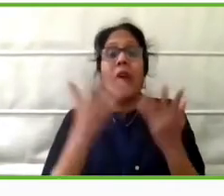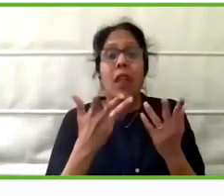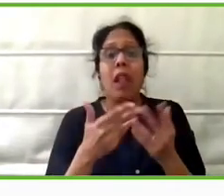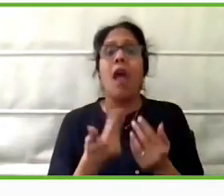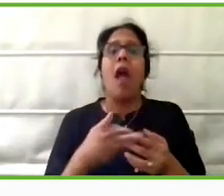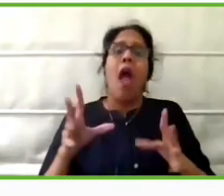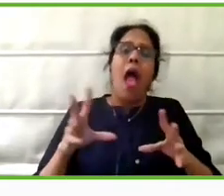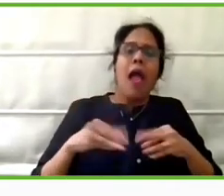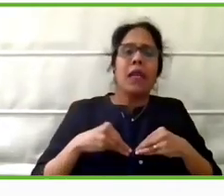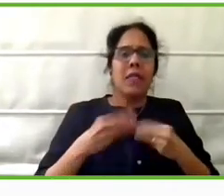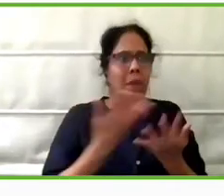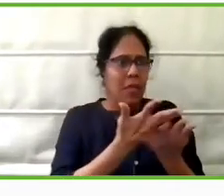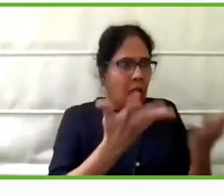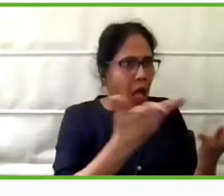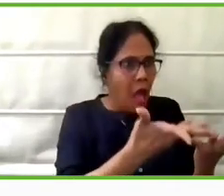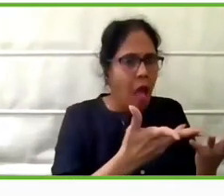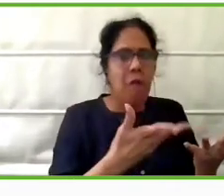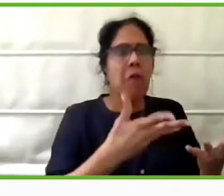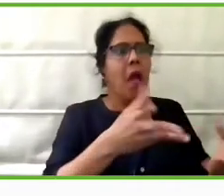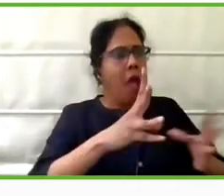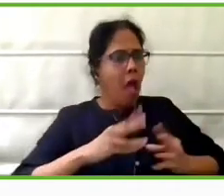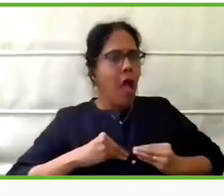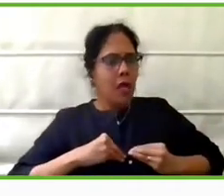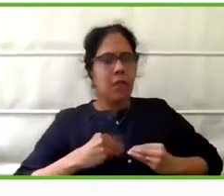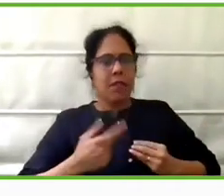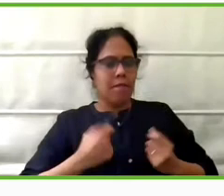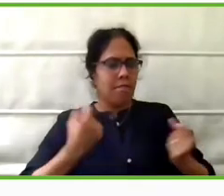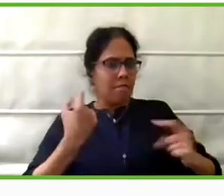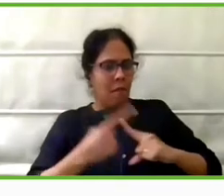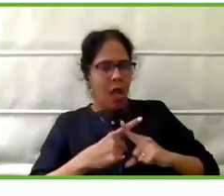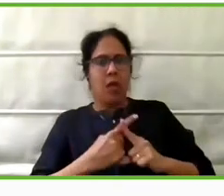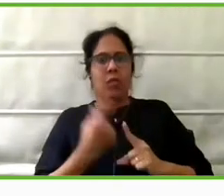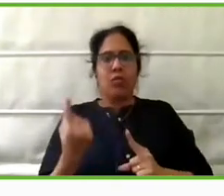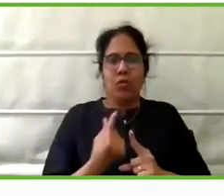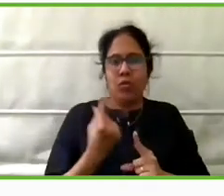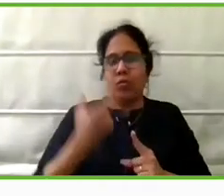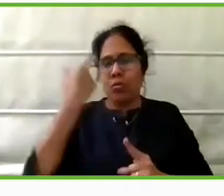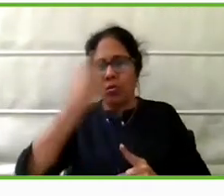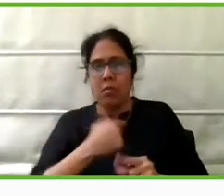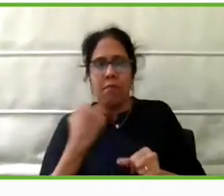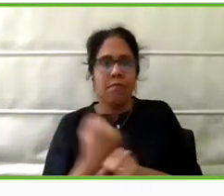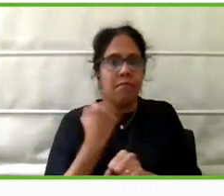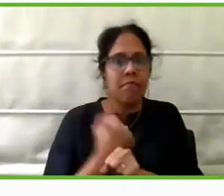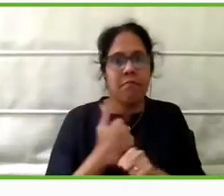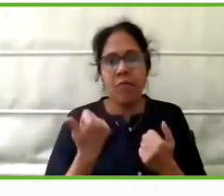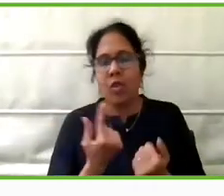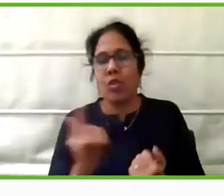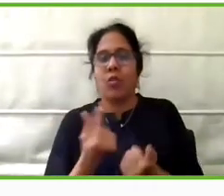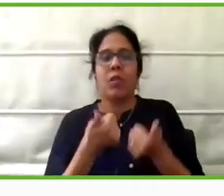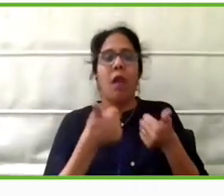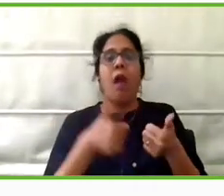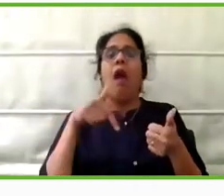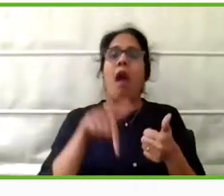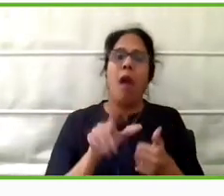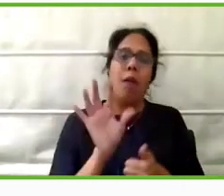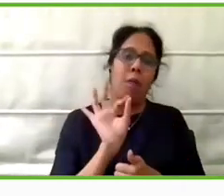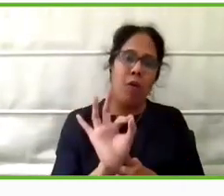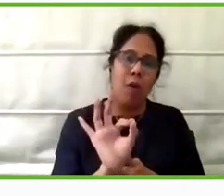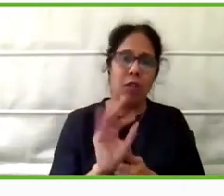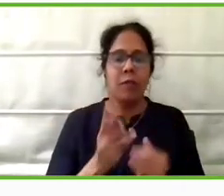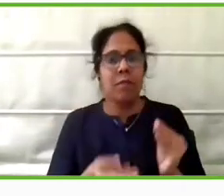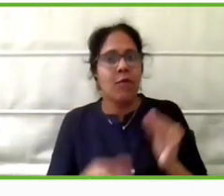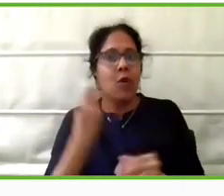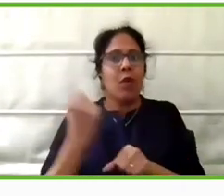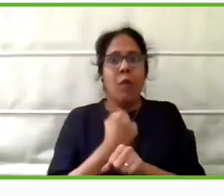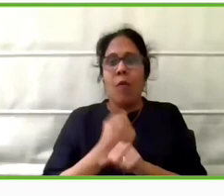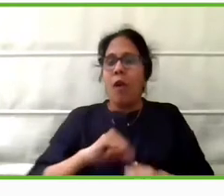by the user is absolutely essential for them to be able to make the most of it and for